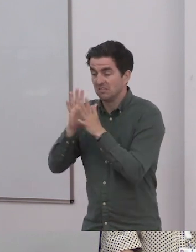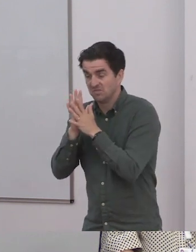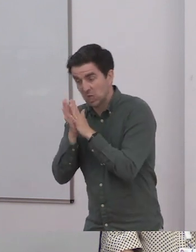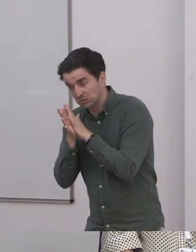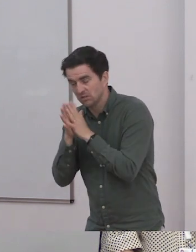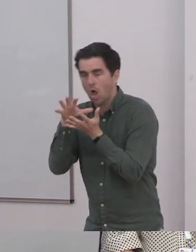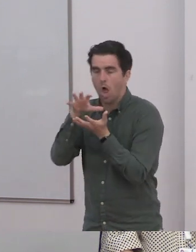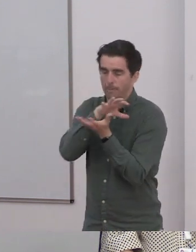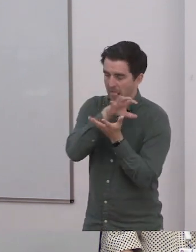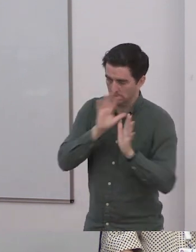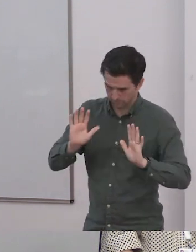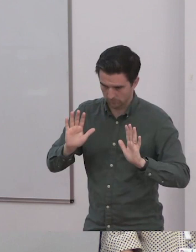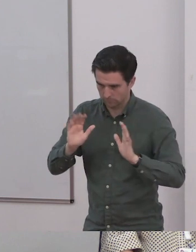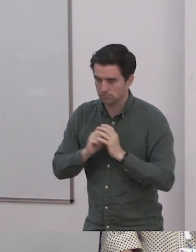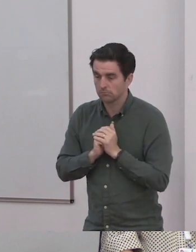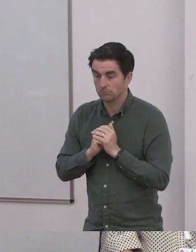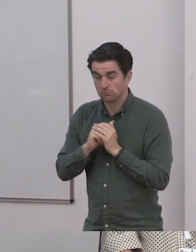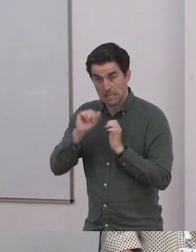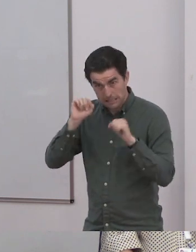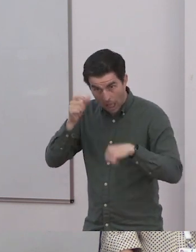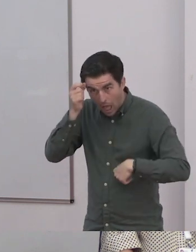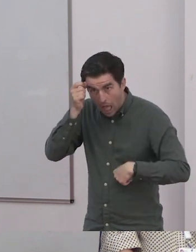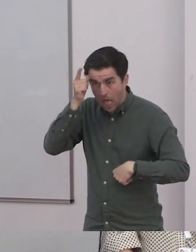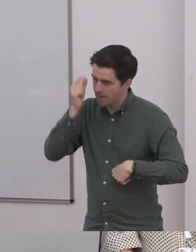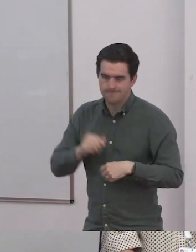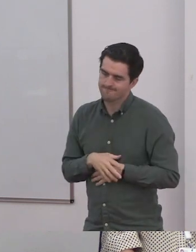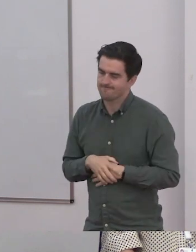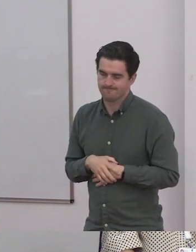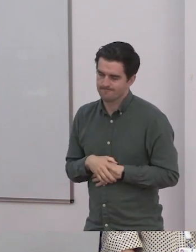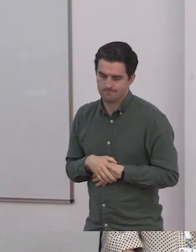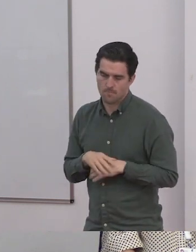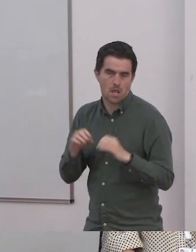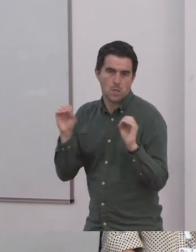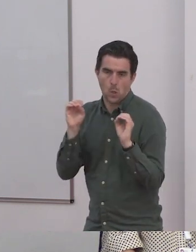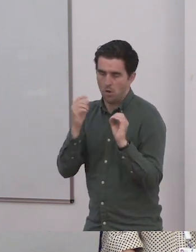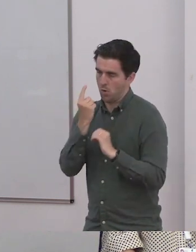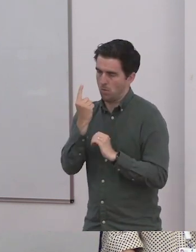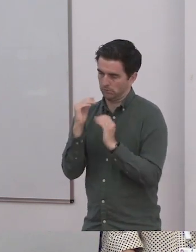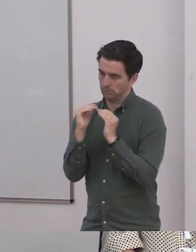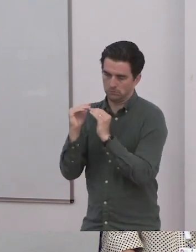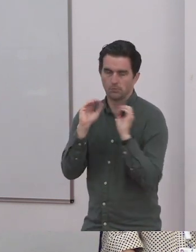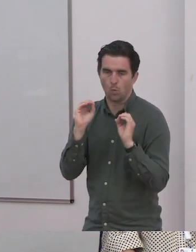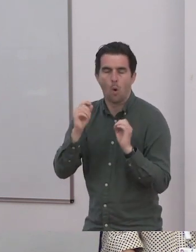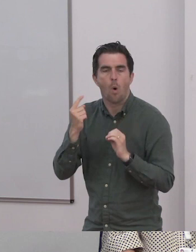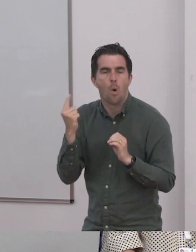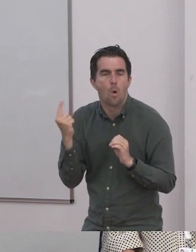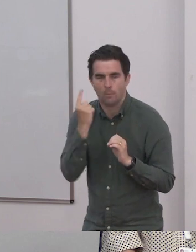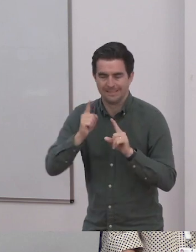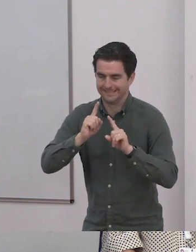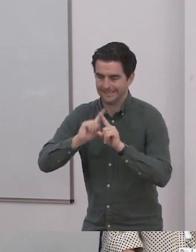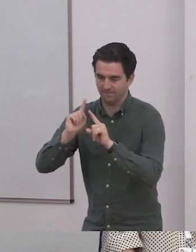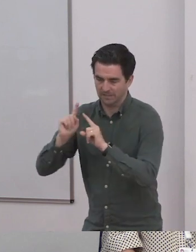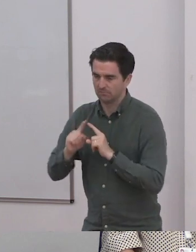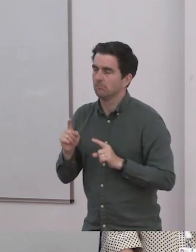has it different. The same condition can show it in a million different ways and all be completely unique.